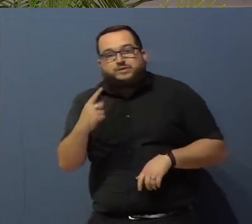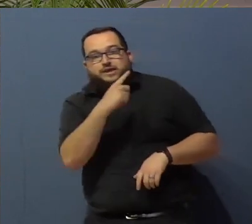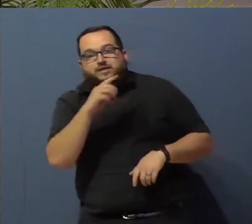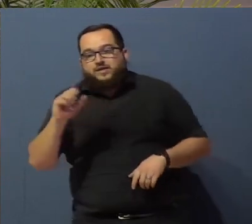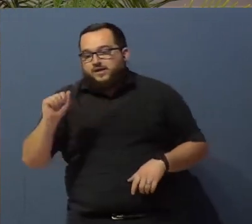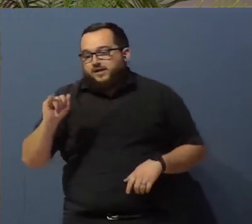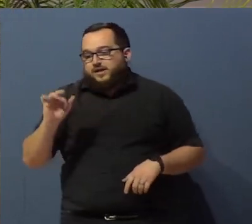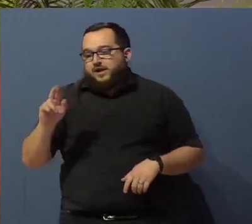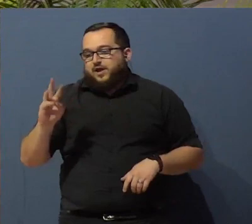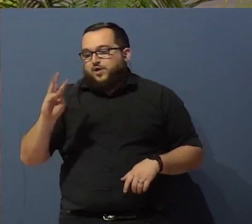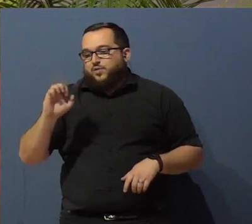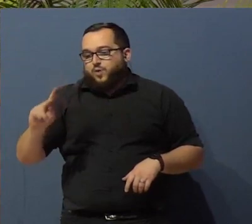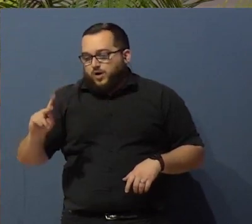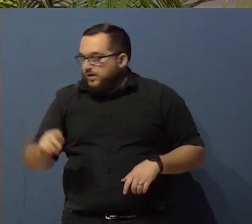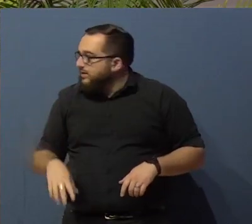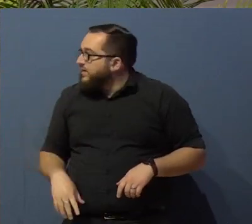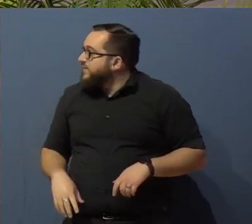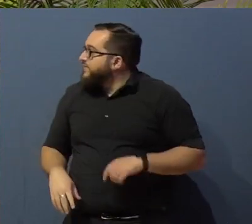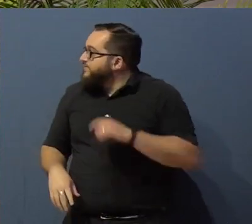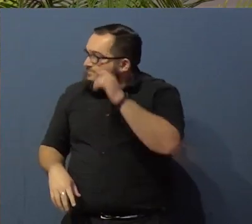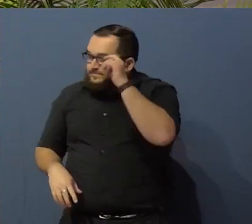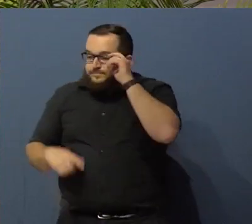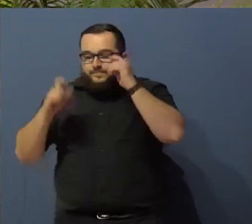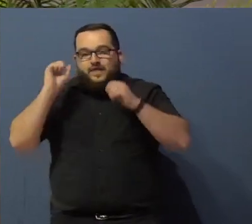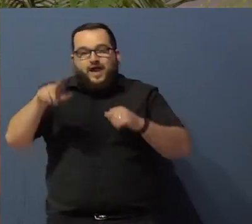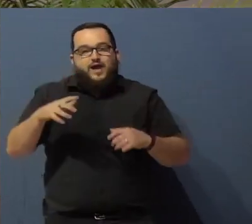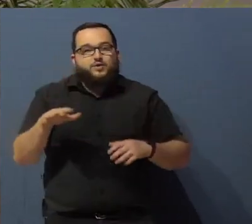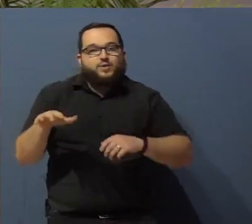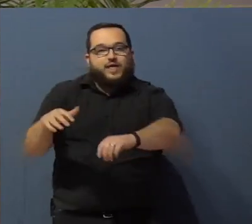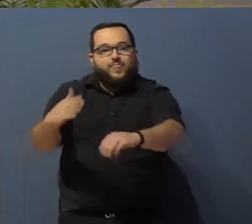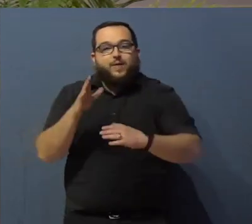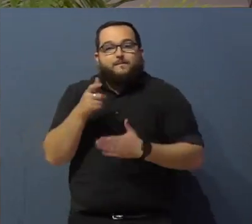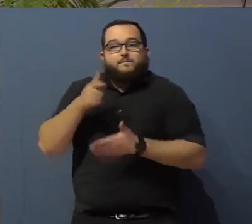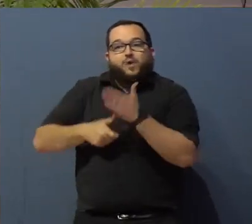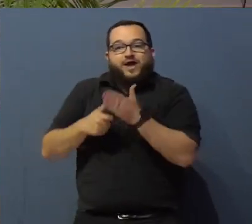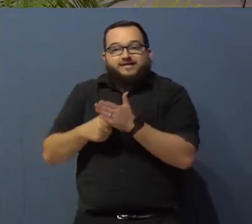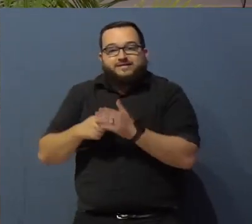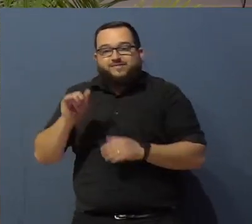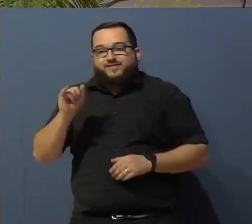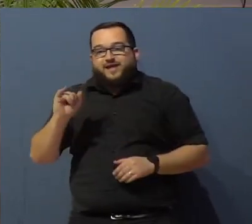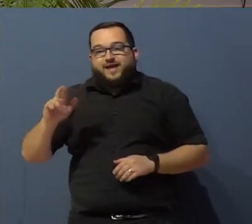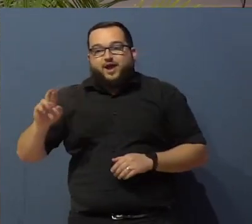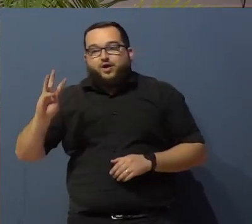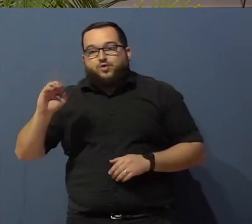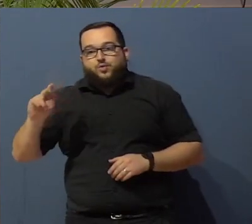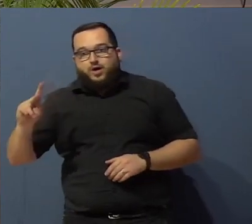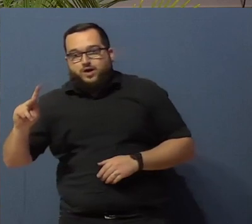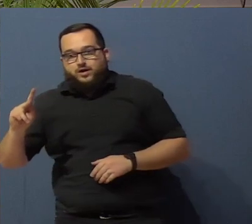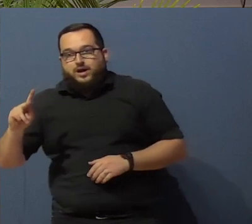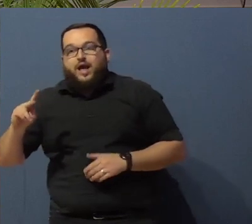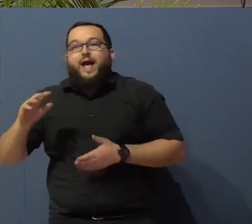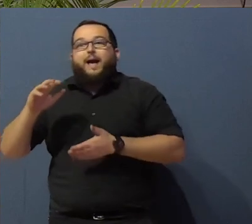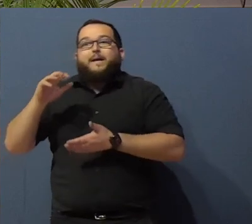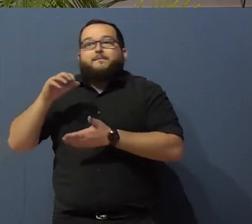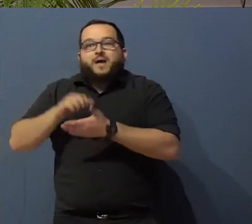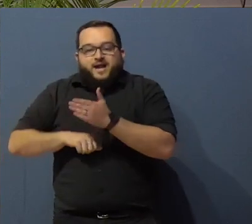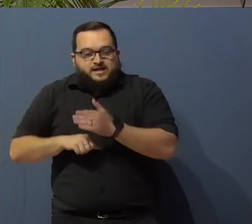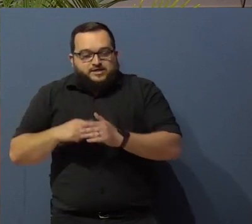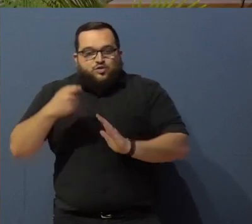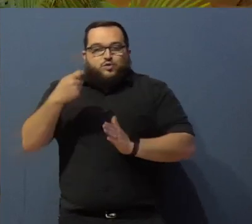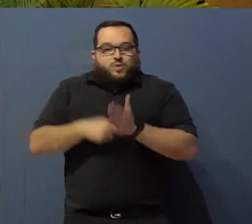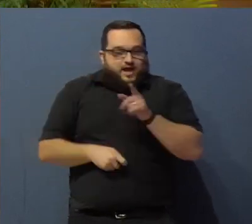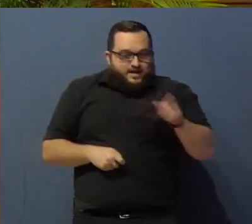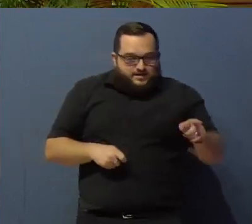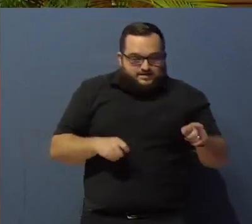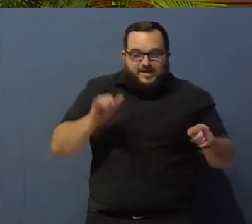walks, is that I had to take the price of the air walks and minus them from the price of a pay less, and then go from that